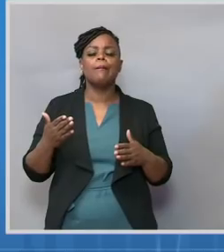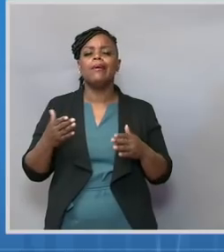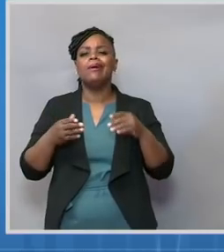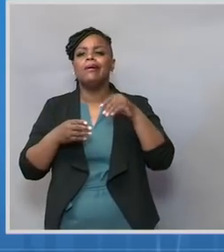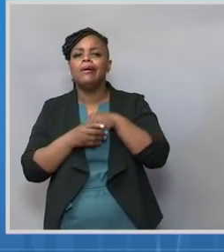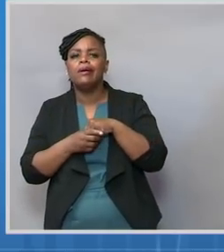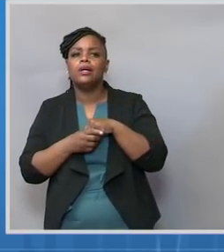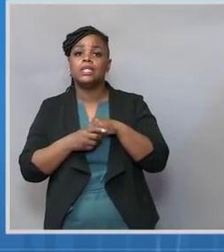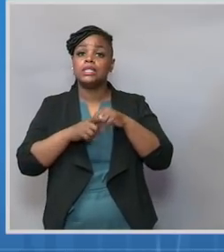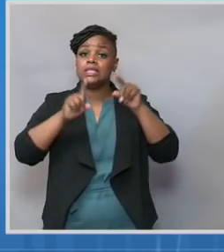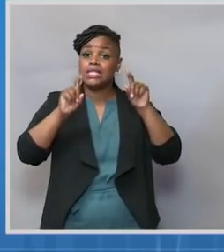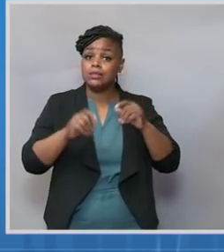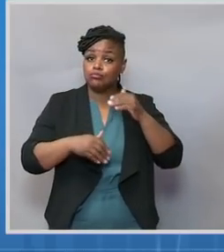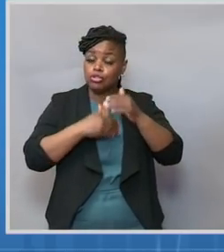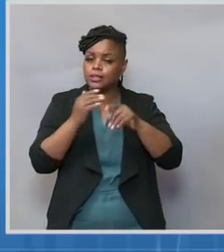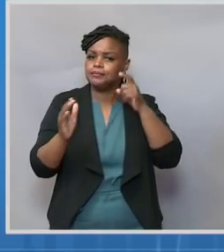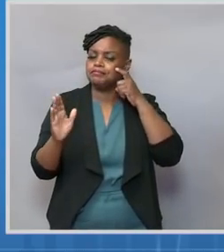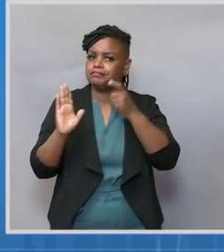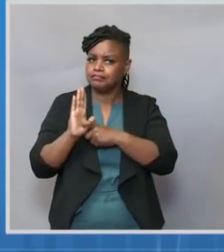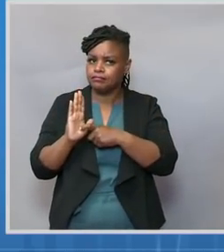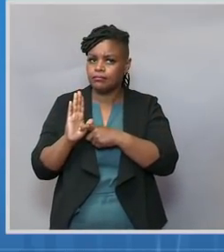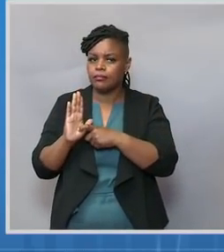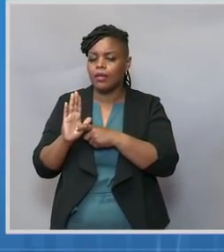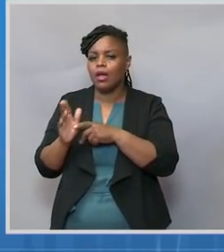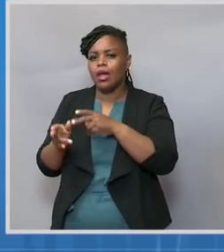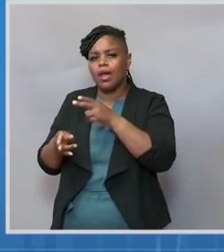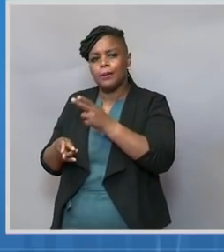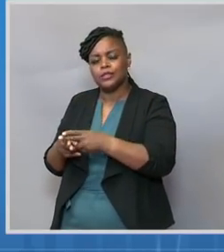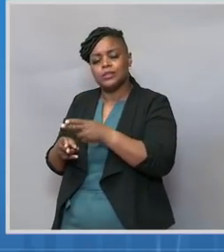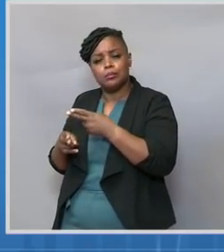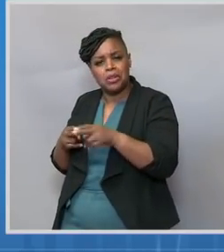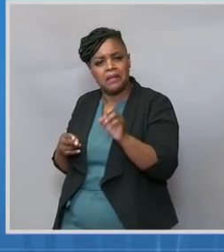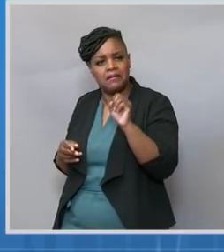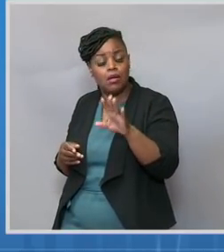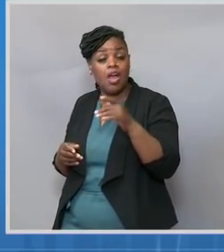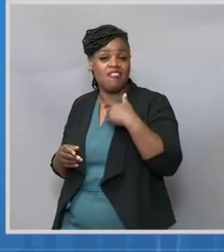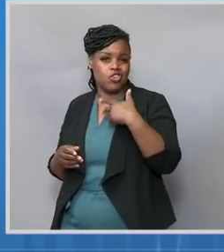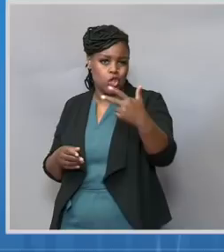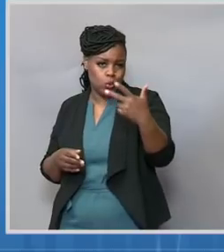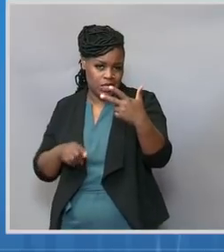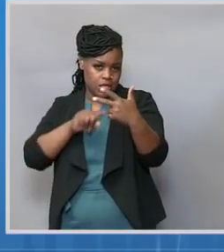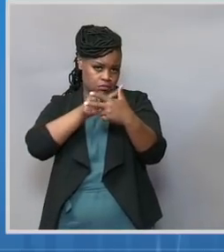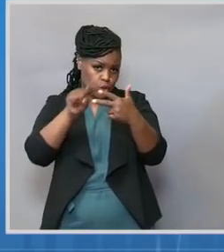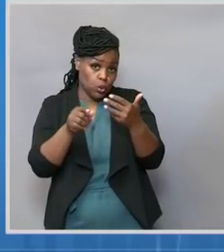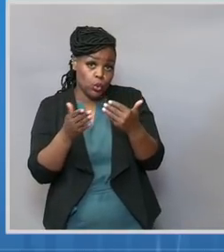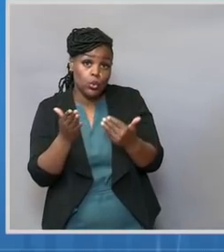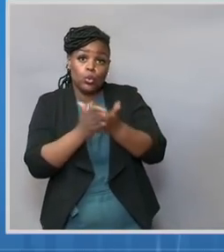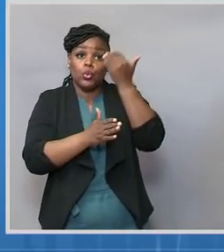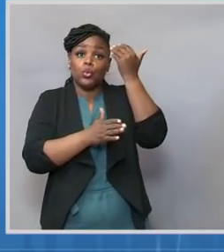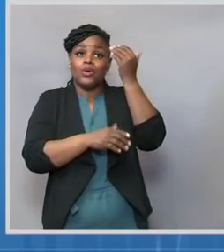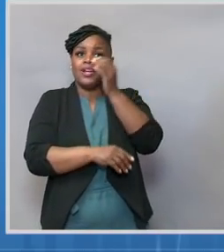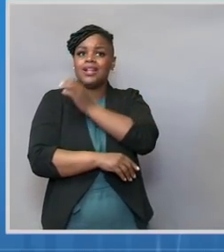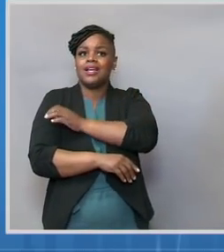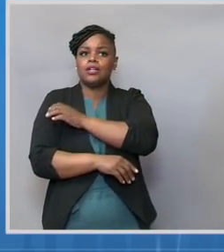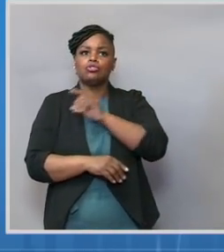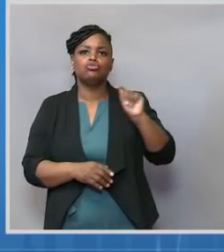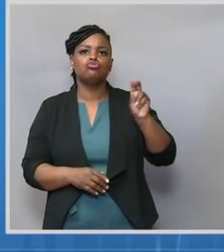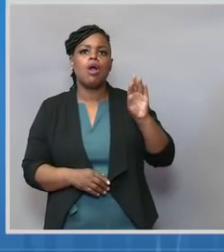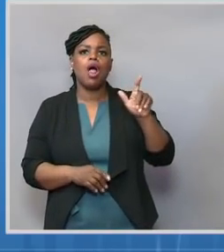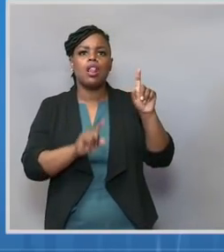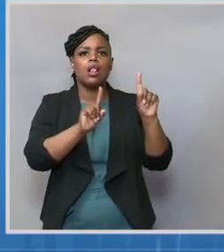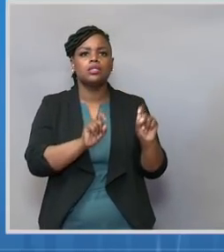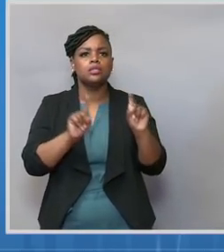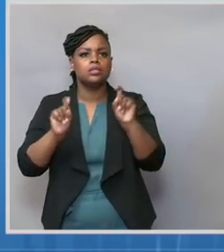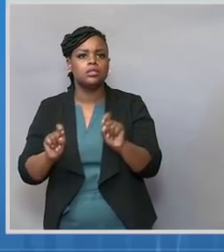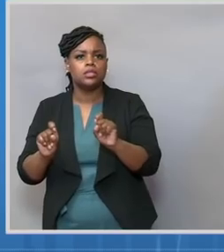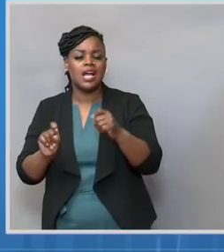mention just very briefly today that there are three new clinical trials that have started over the past week.